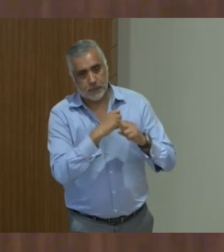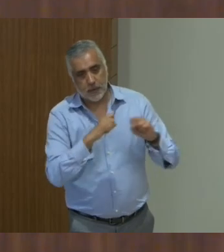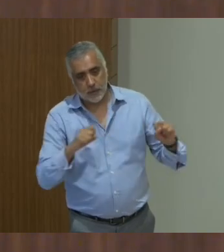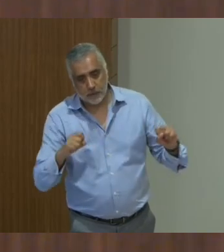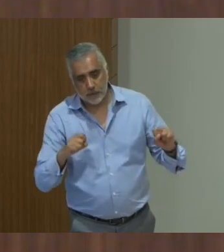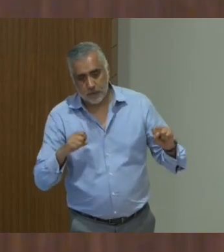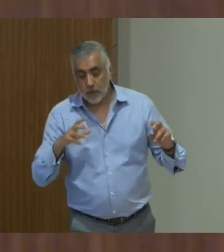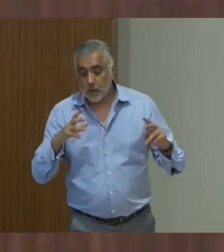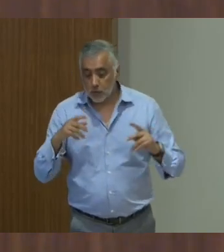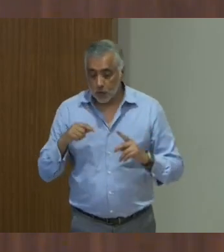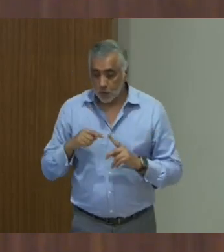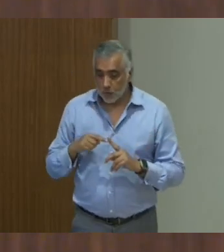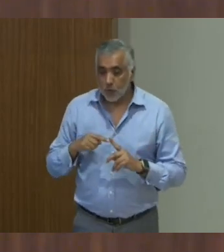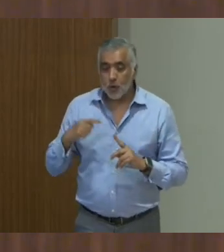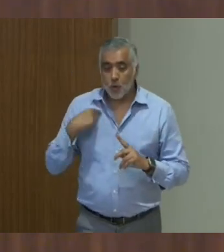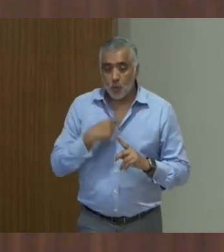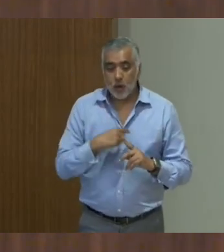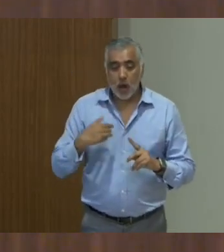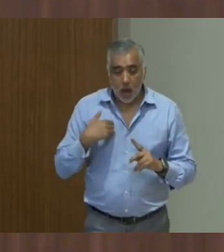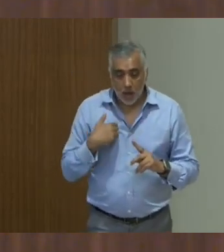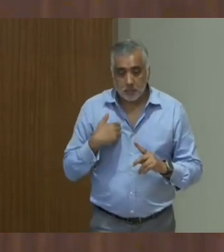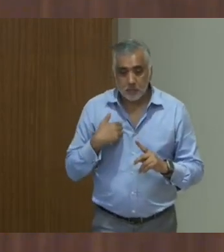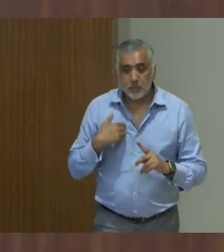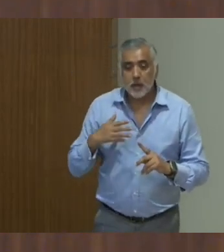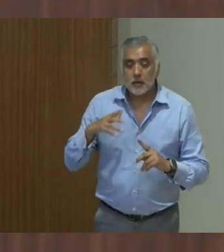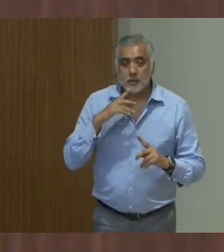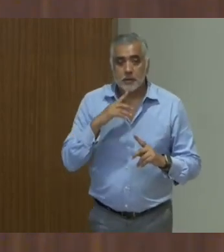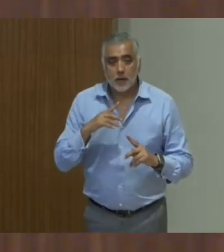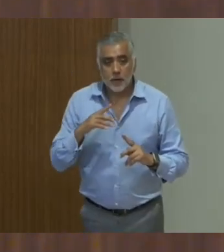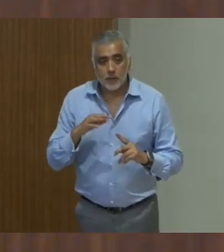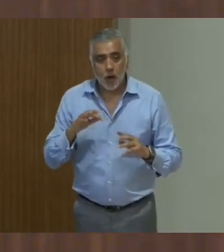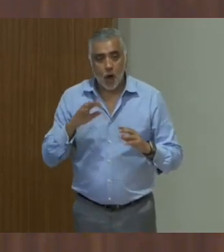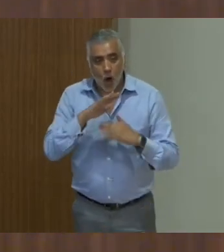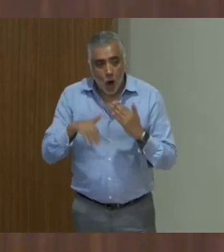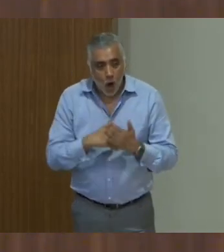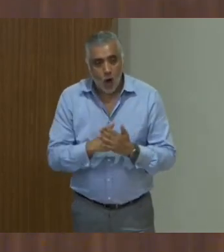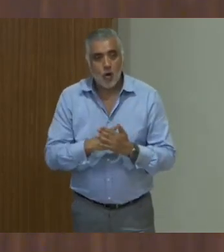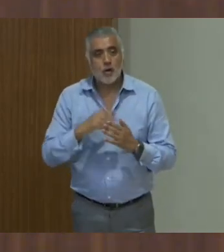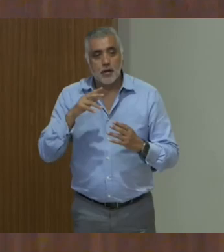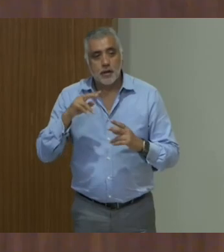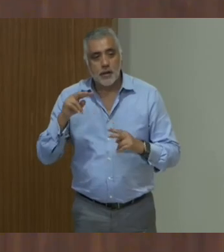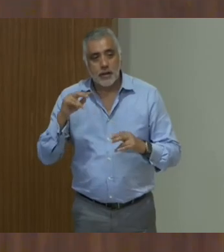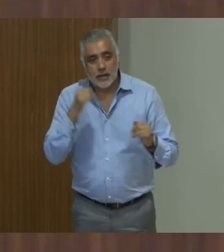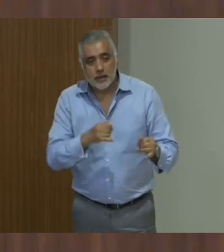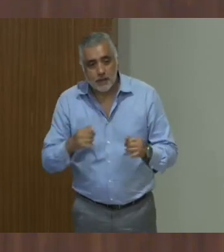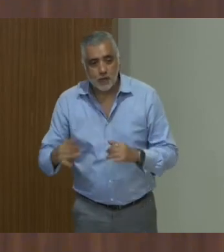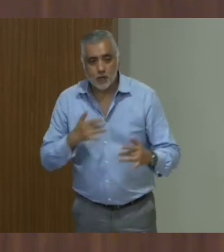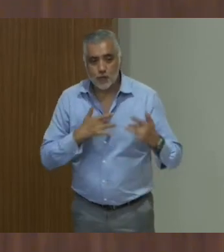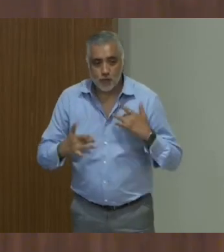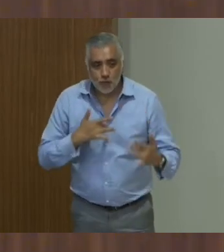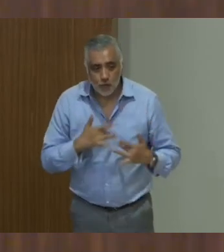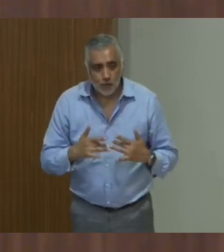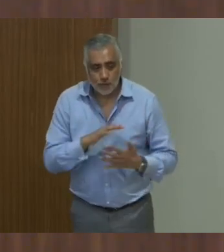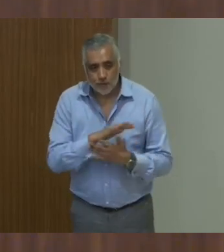ensured that the voices of all groups were represented and the concerns of all diverse NGOs were accommodated within the